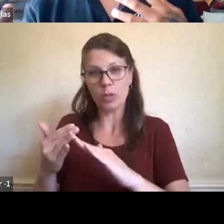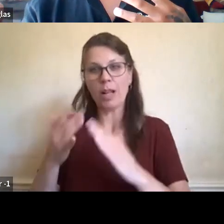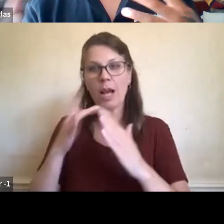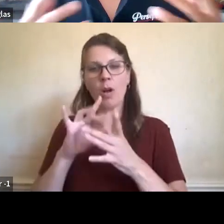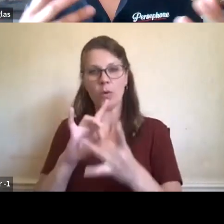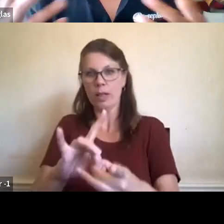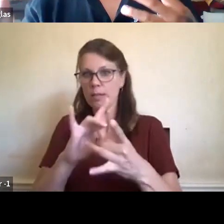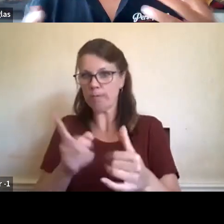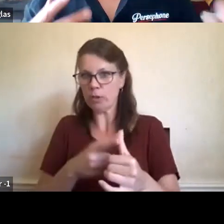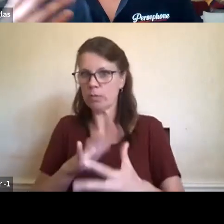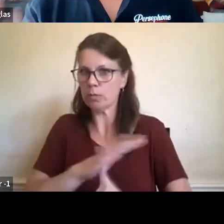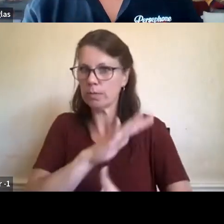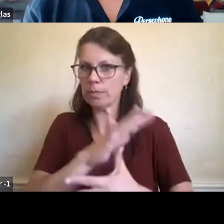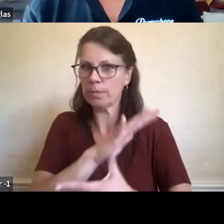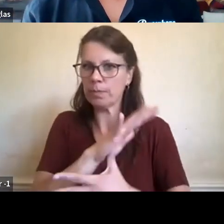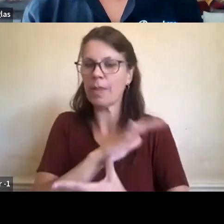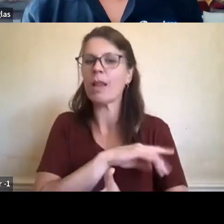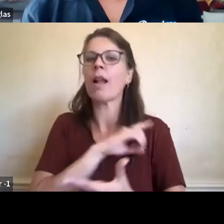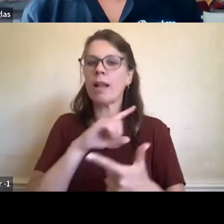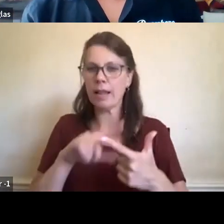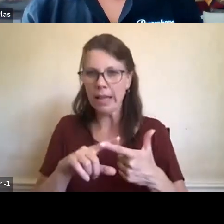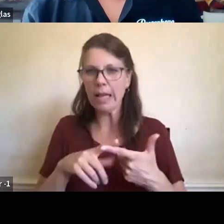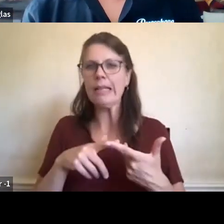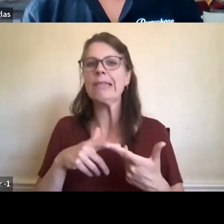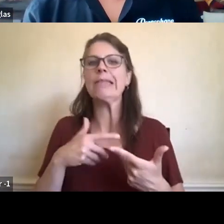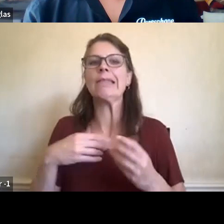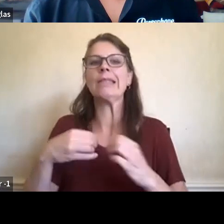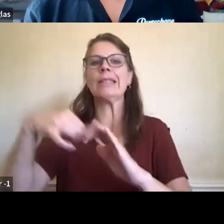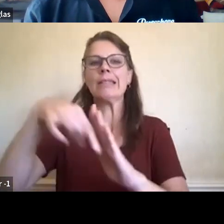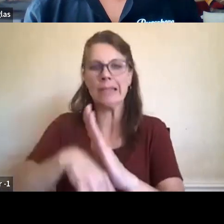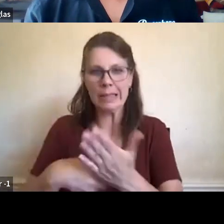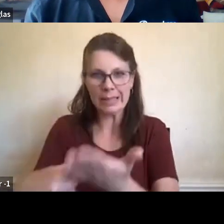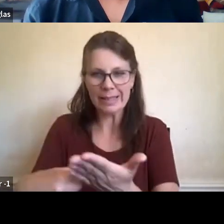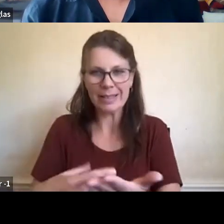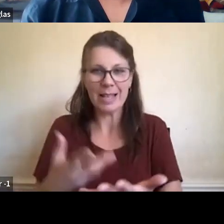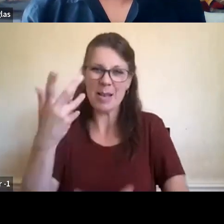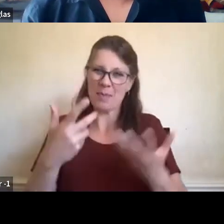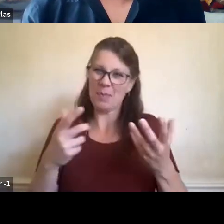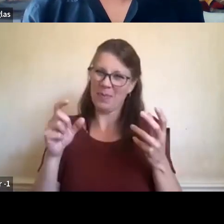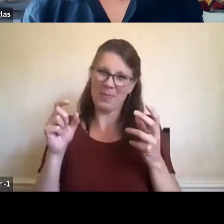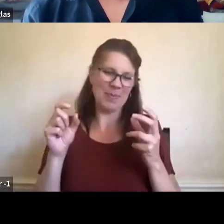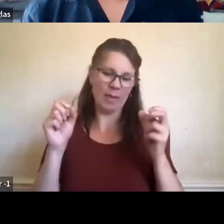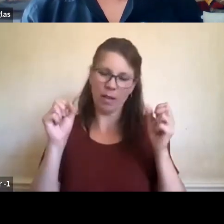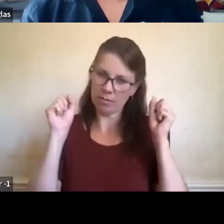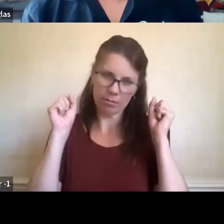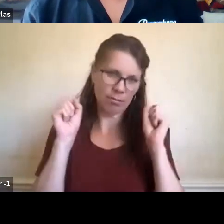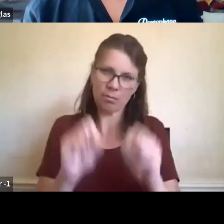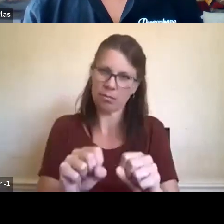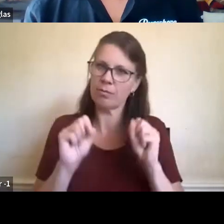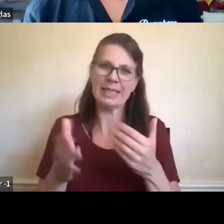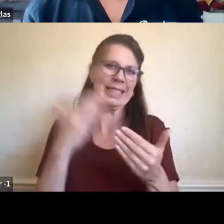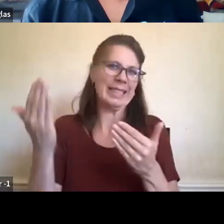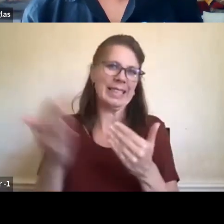you know, there's probably a lot more subject matter for me to kind of talk about here, but I don't want to take up the time that we have here,